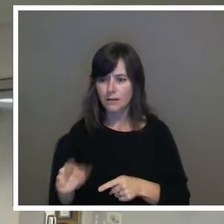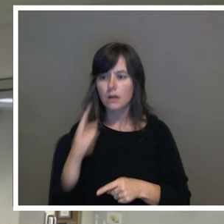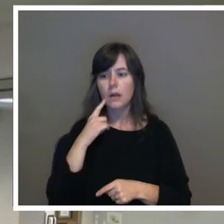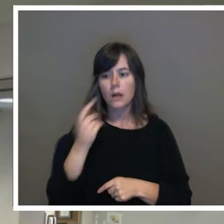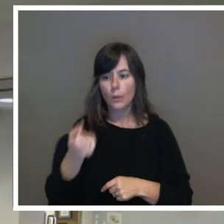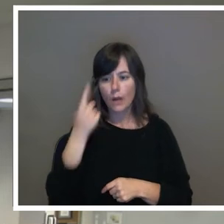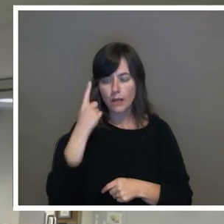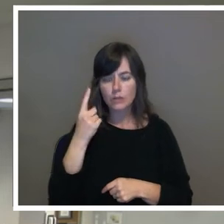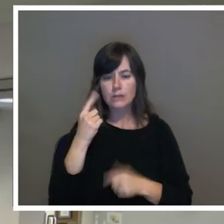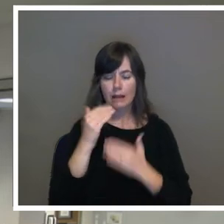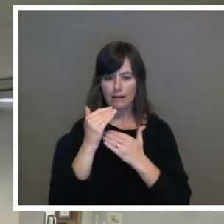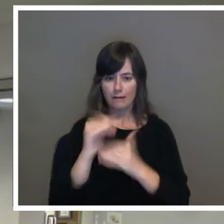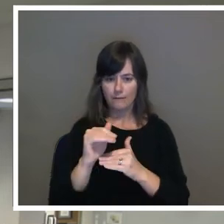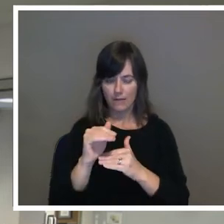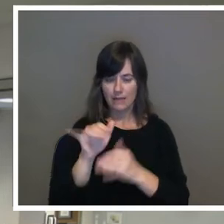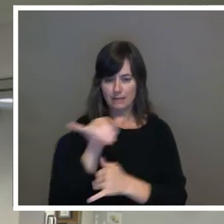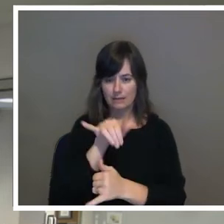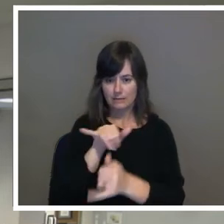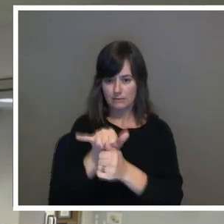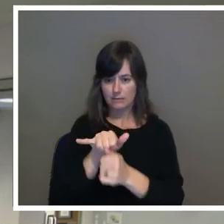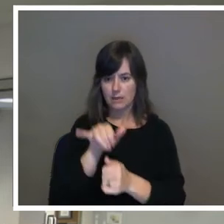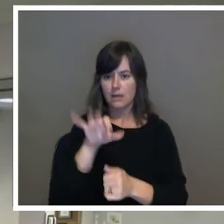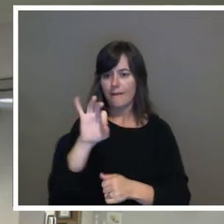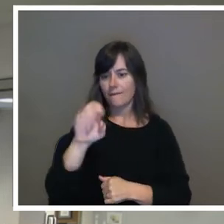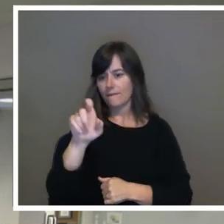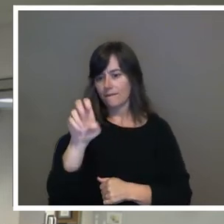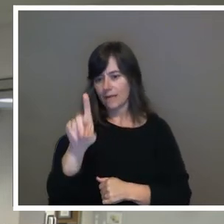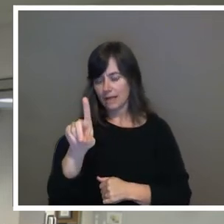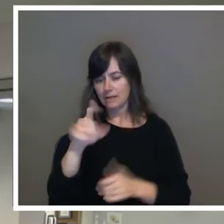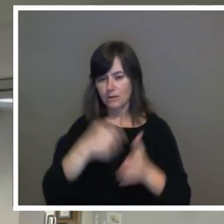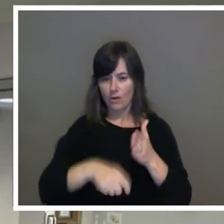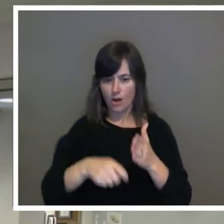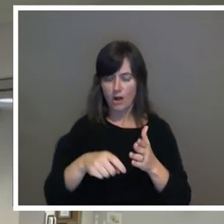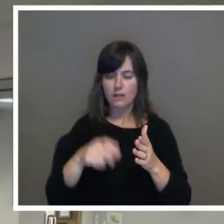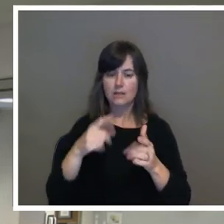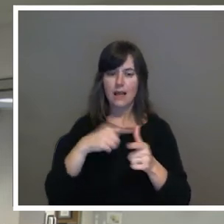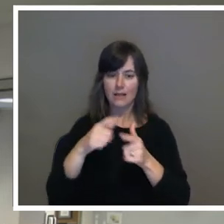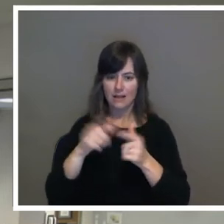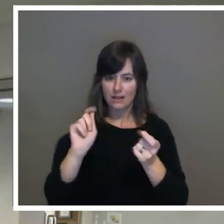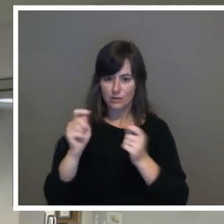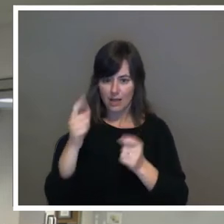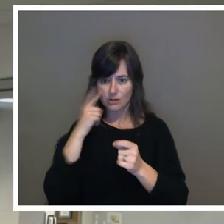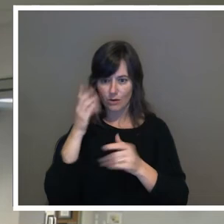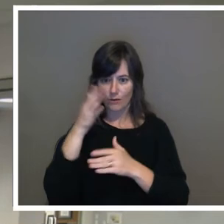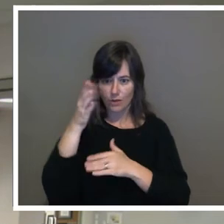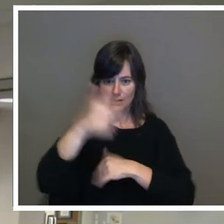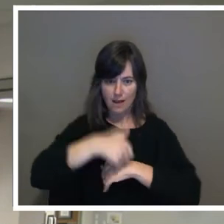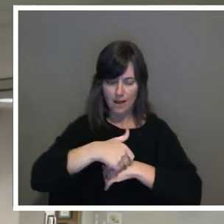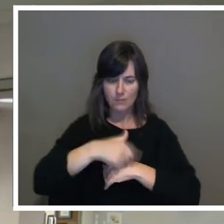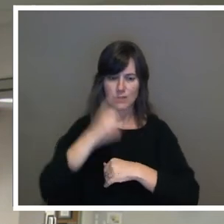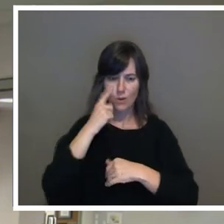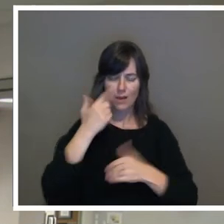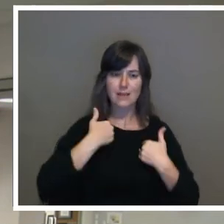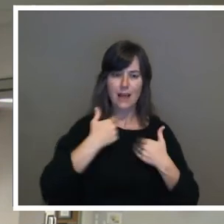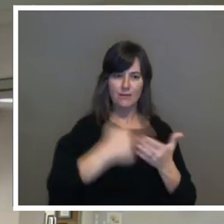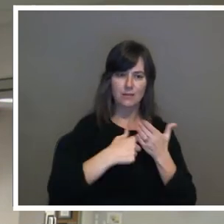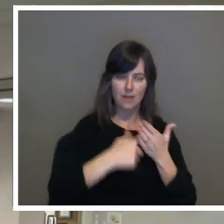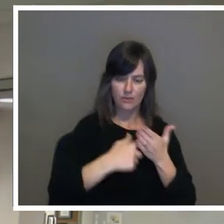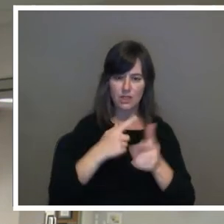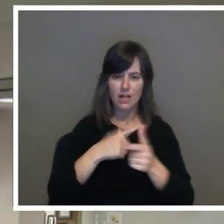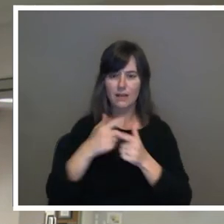costs and the amortization of those costs over time. So let's have that dialogue, dialogue, and let's learn to trust each other once again. Thank you.